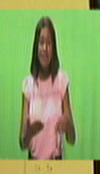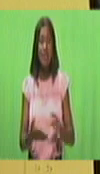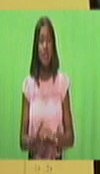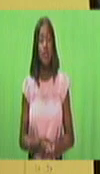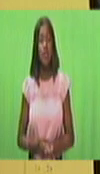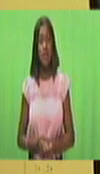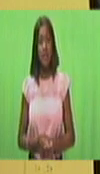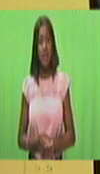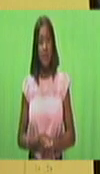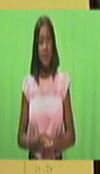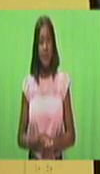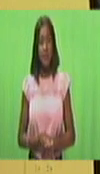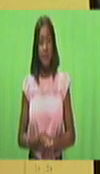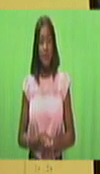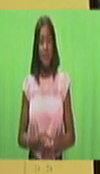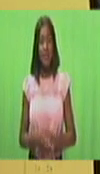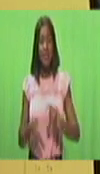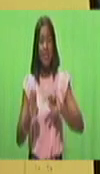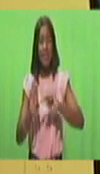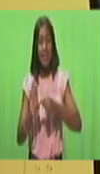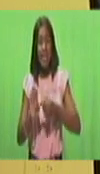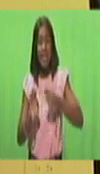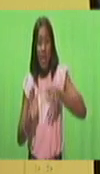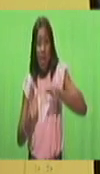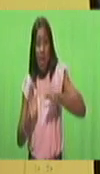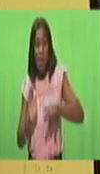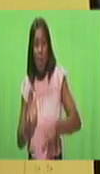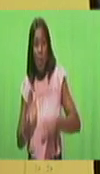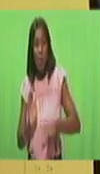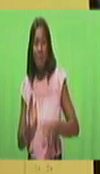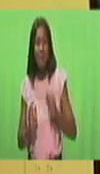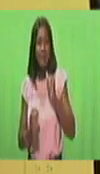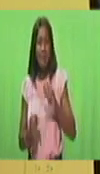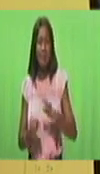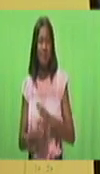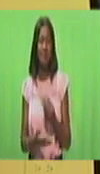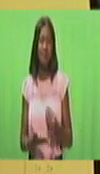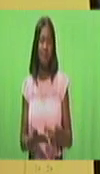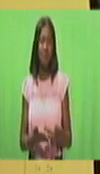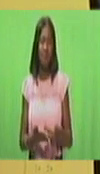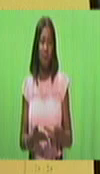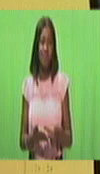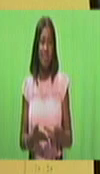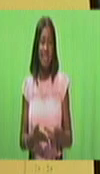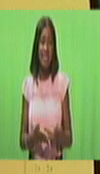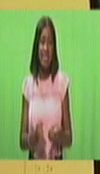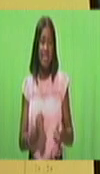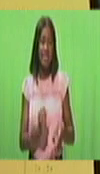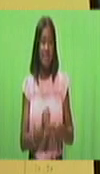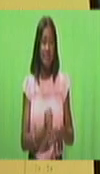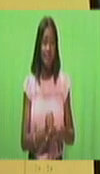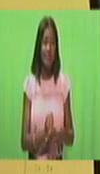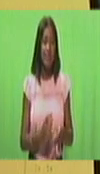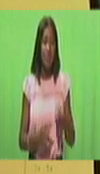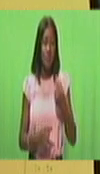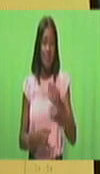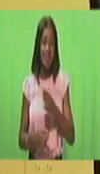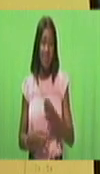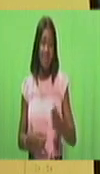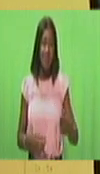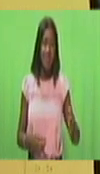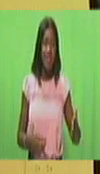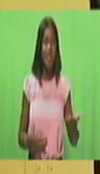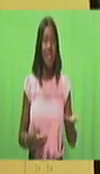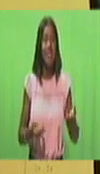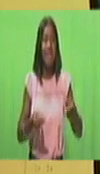Diane said, we're starting from a very low base of any financial savings that we could have because of the different things that have happened over the